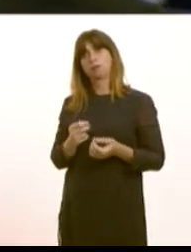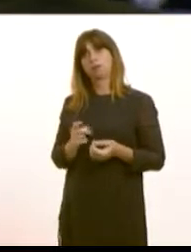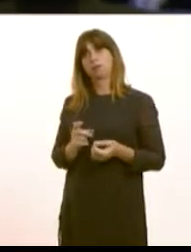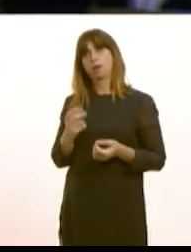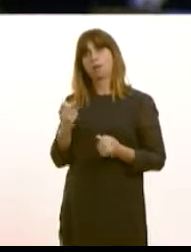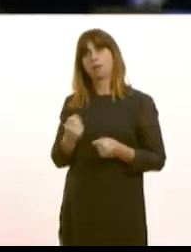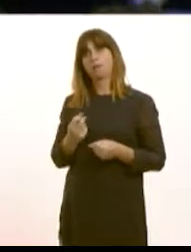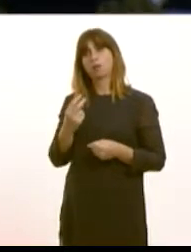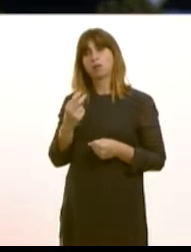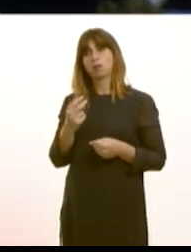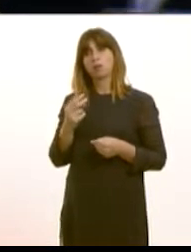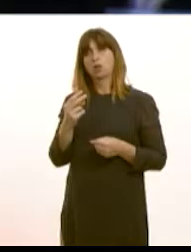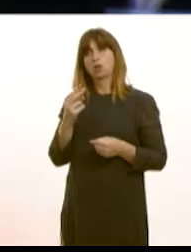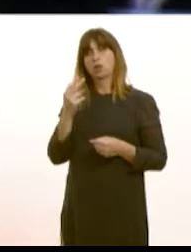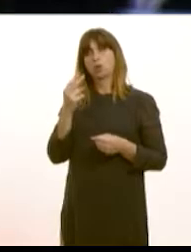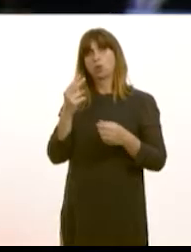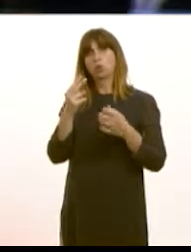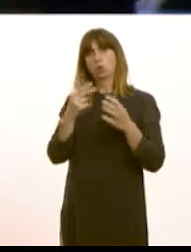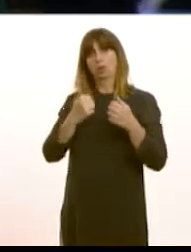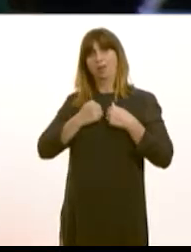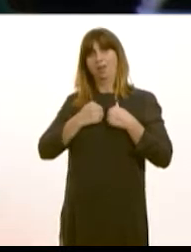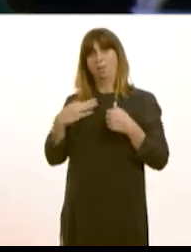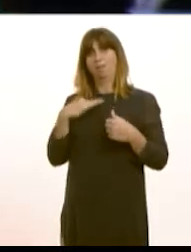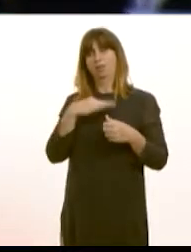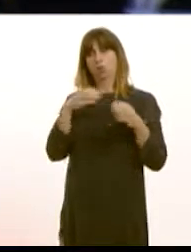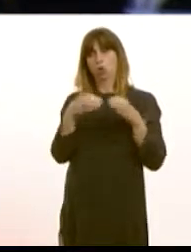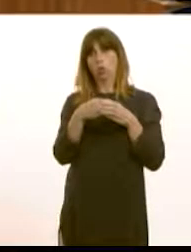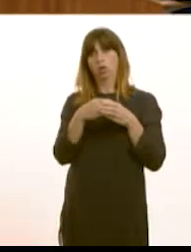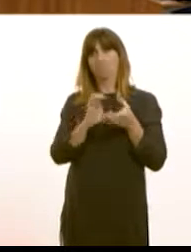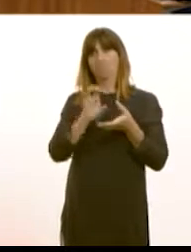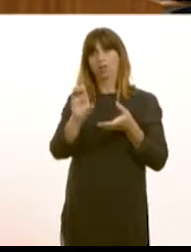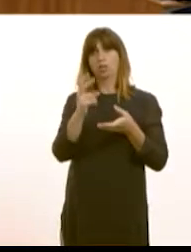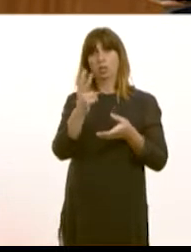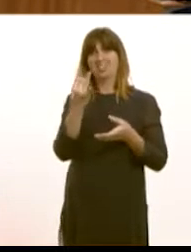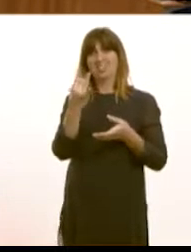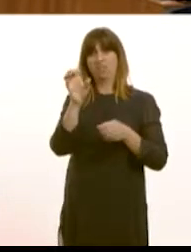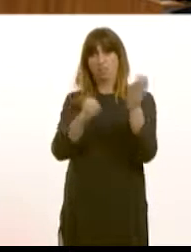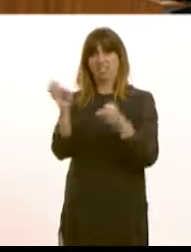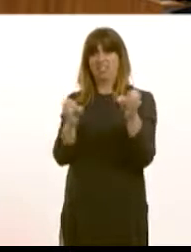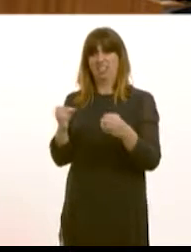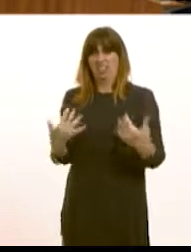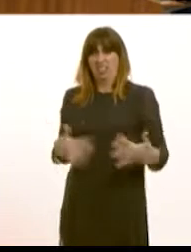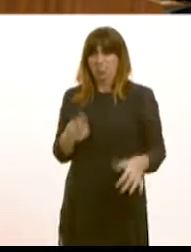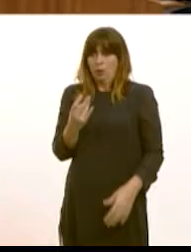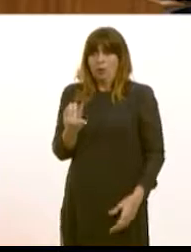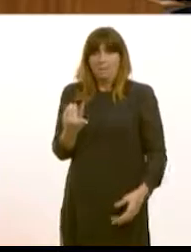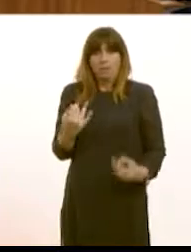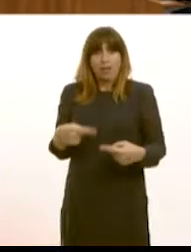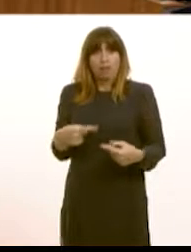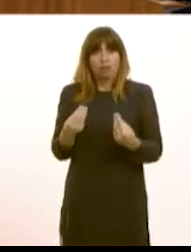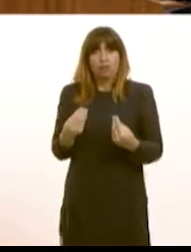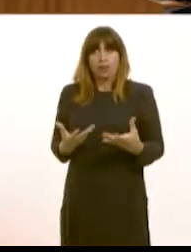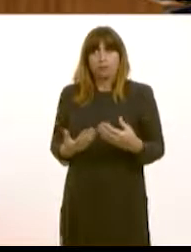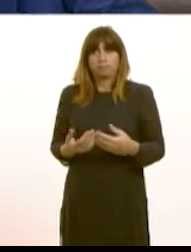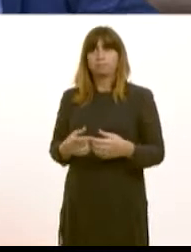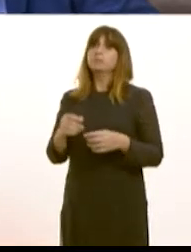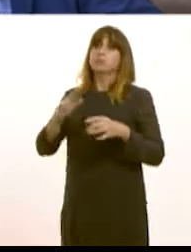funded places available through our medical schools here in Wales well first of all if there is a crisis in Wales there is a crisis across the rest of